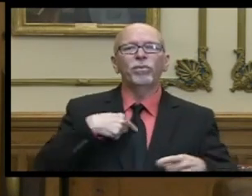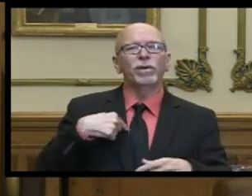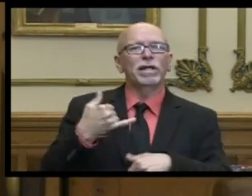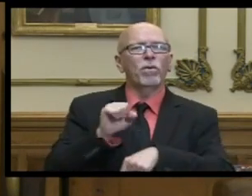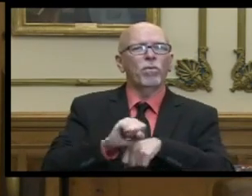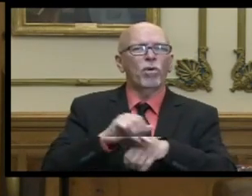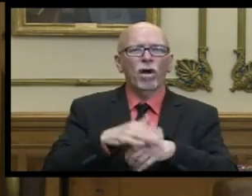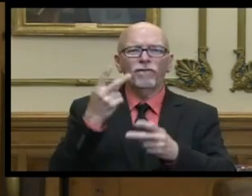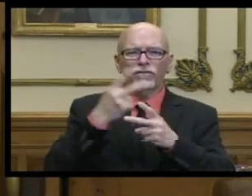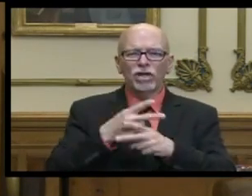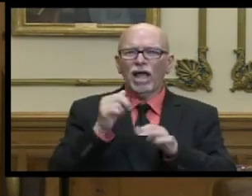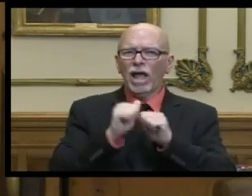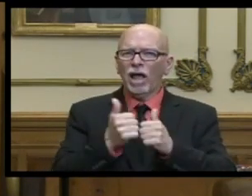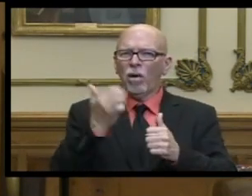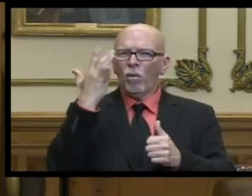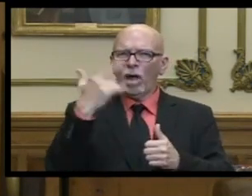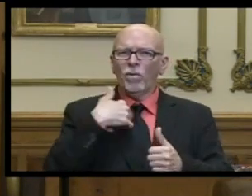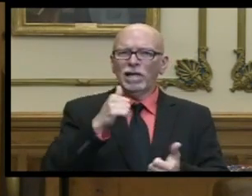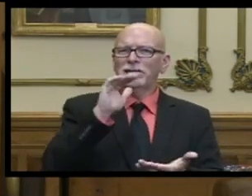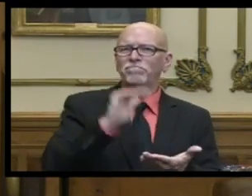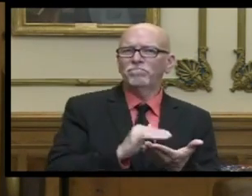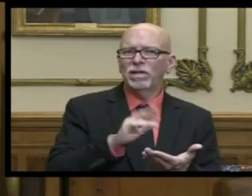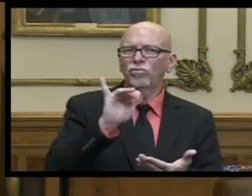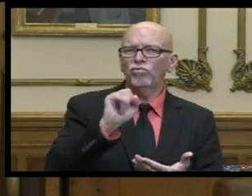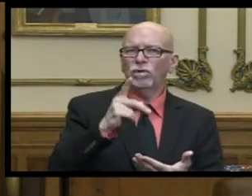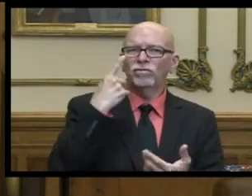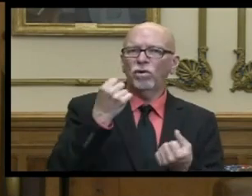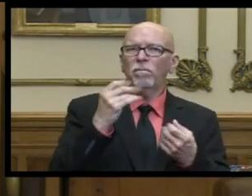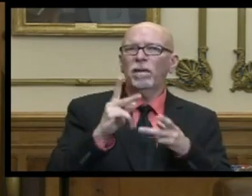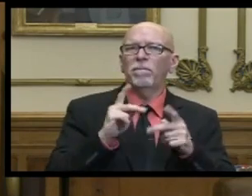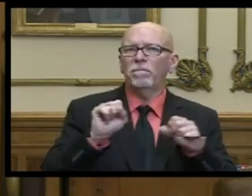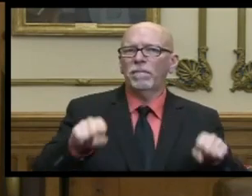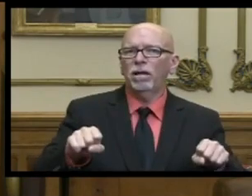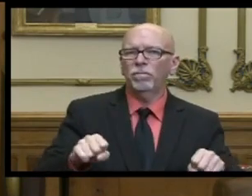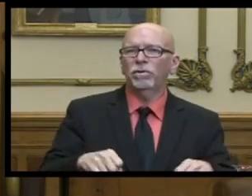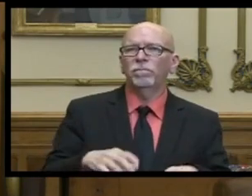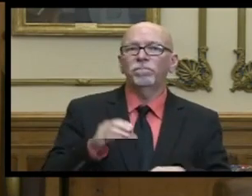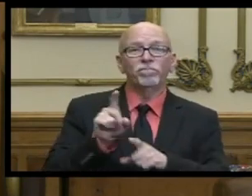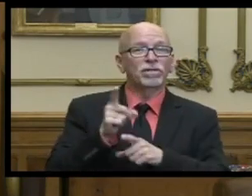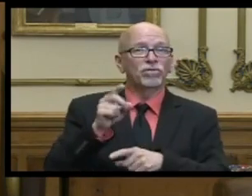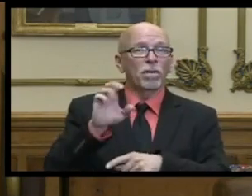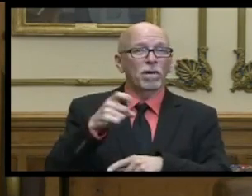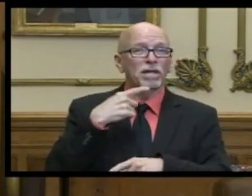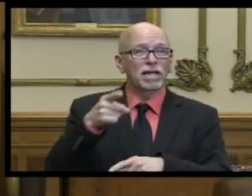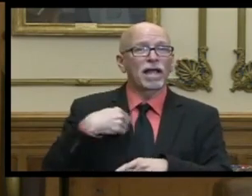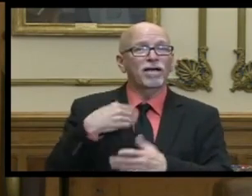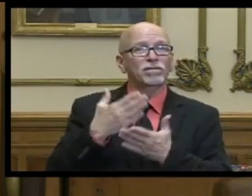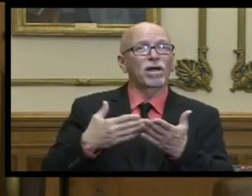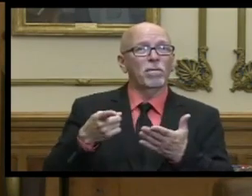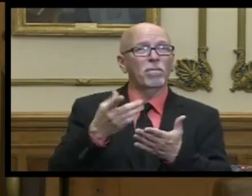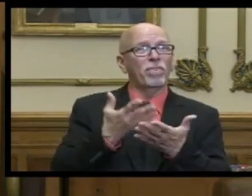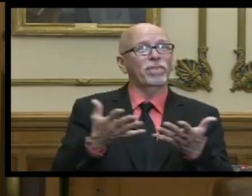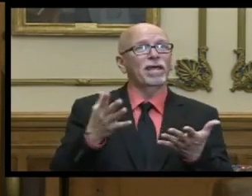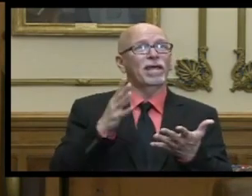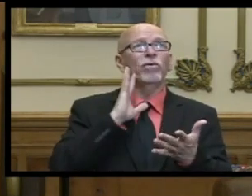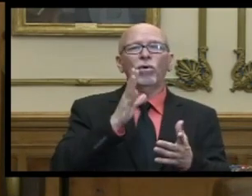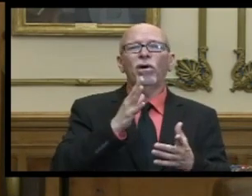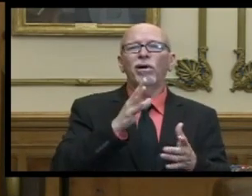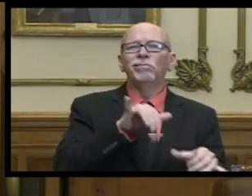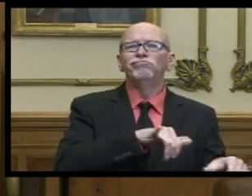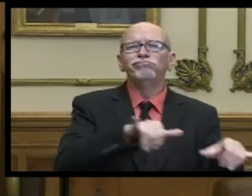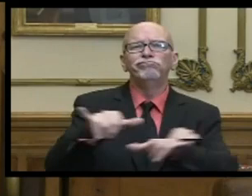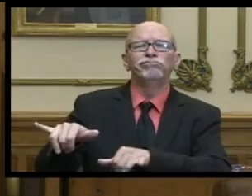figuring out how to minimize the risk for as many people as possible and as dr box said there's some generic things that works for everyone